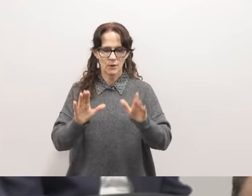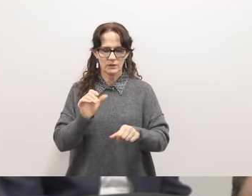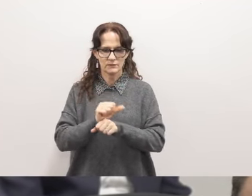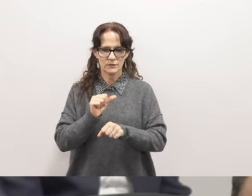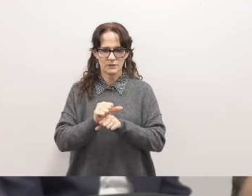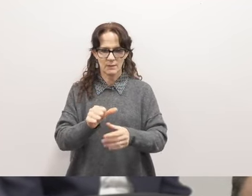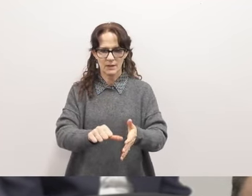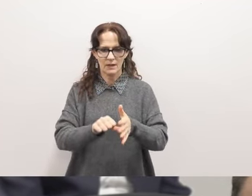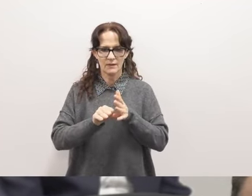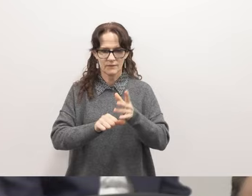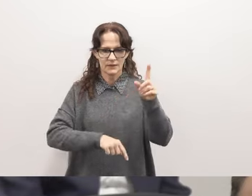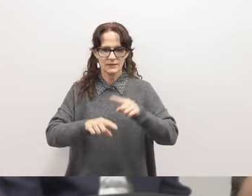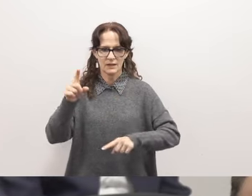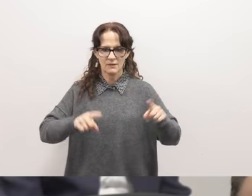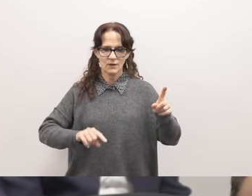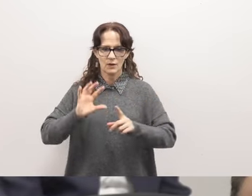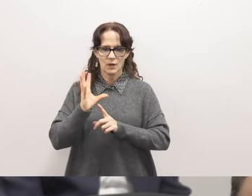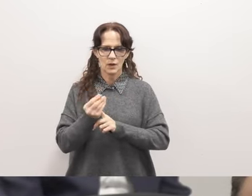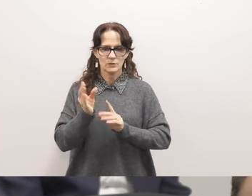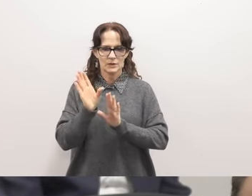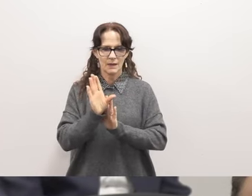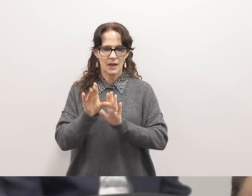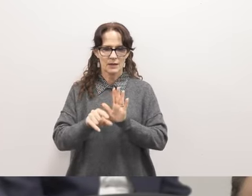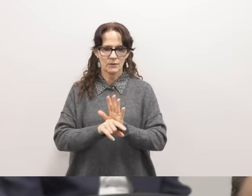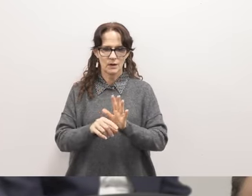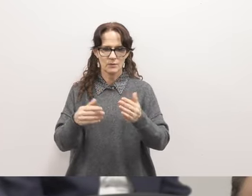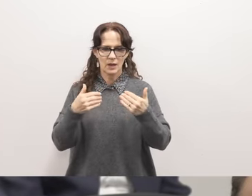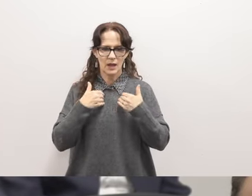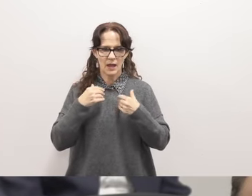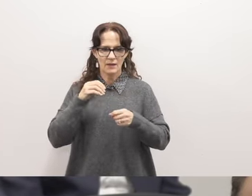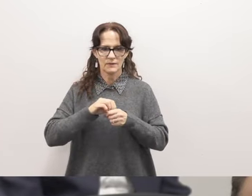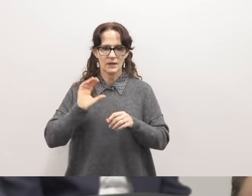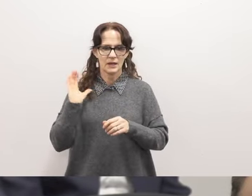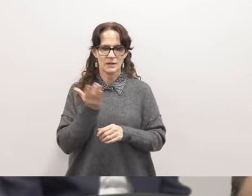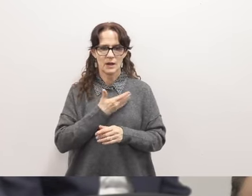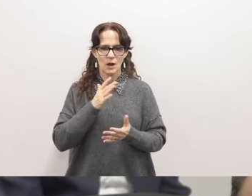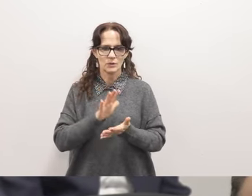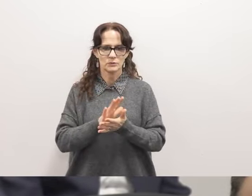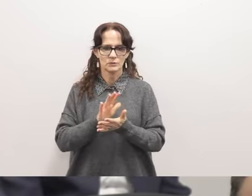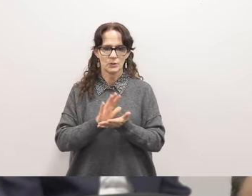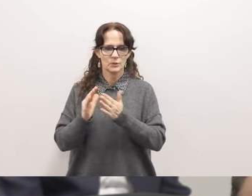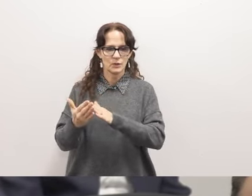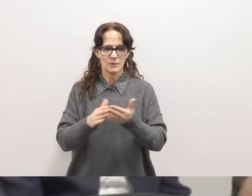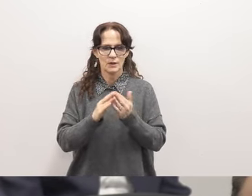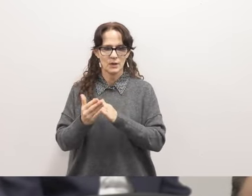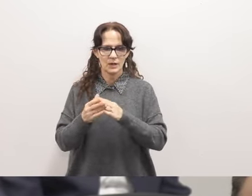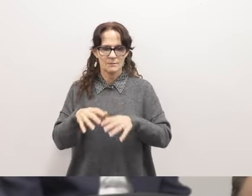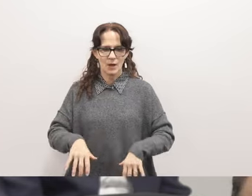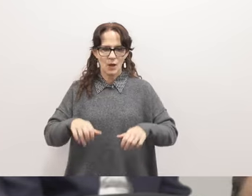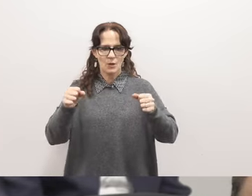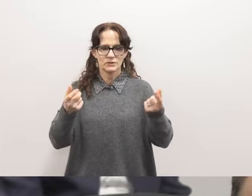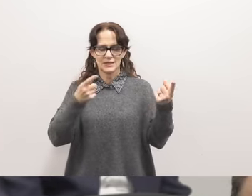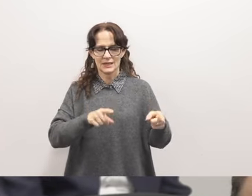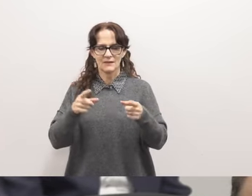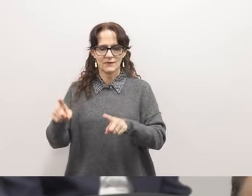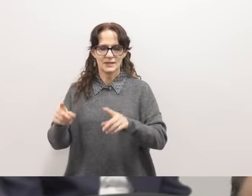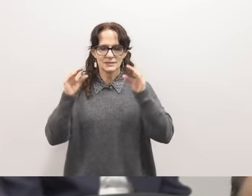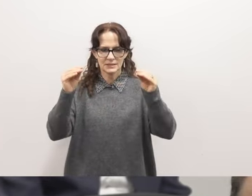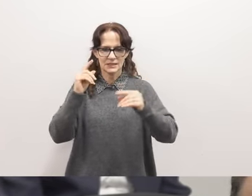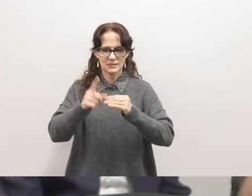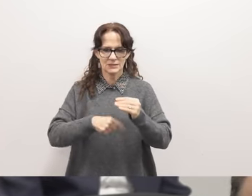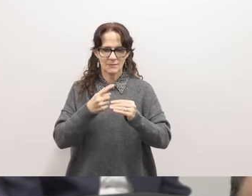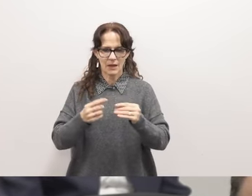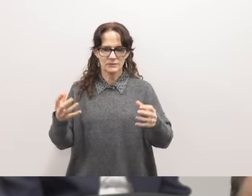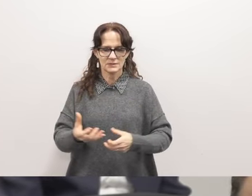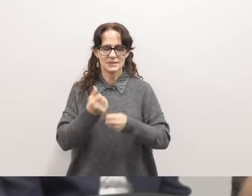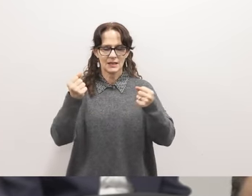emphasizing the diverse cultural backgrounds we have in our school community by hosting events to teach about and celebrate